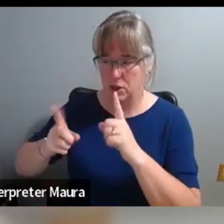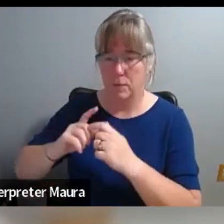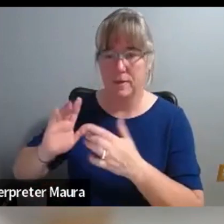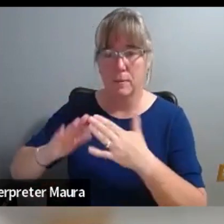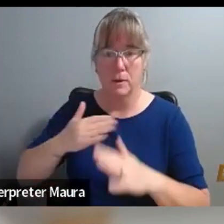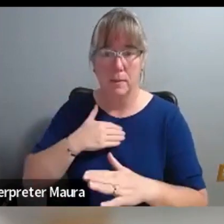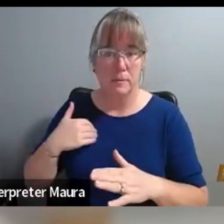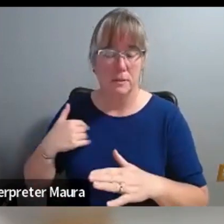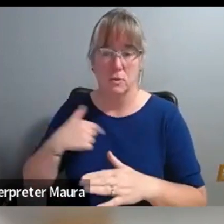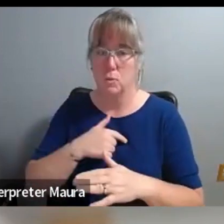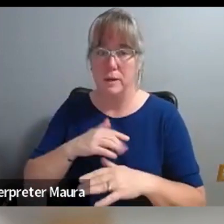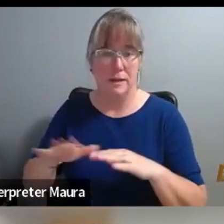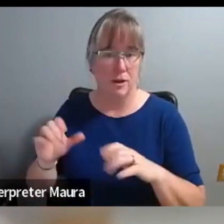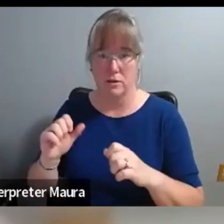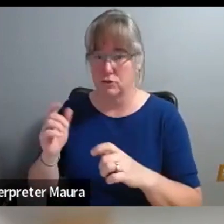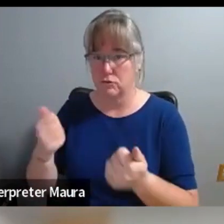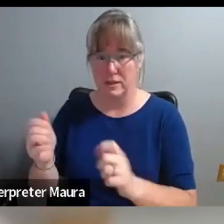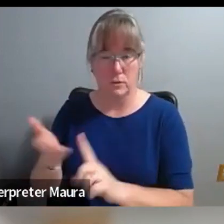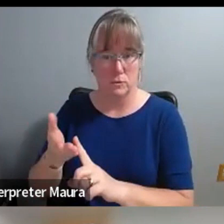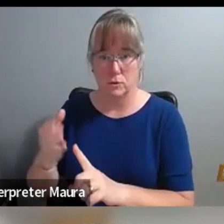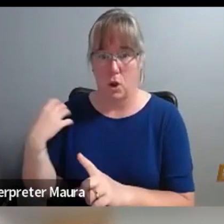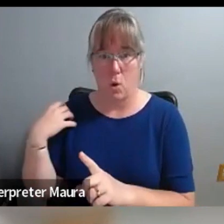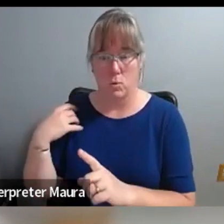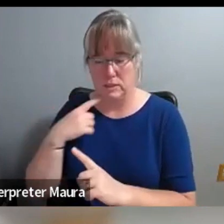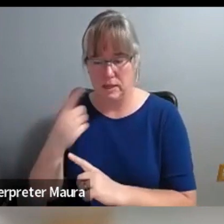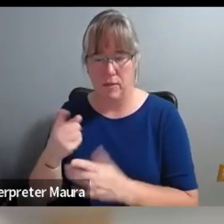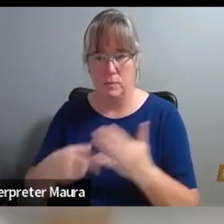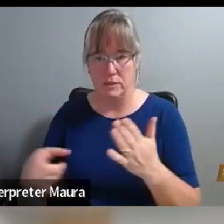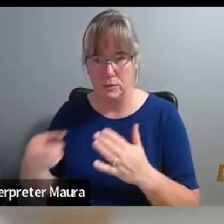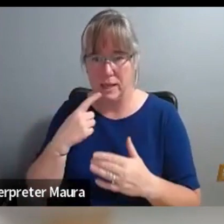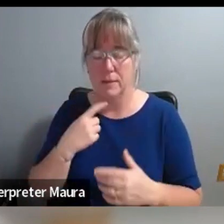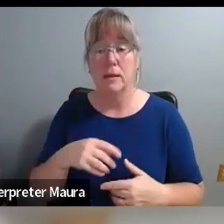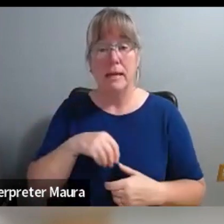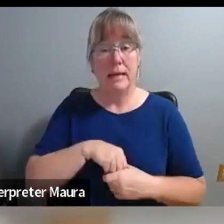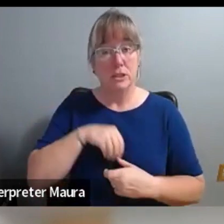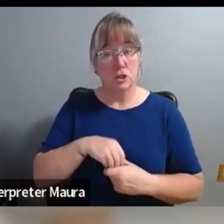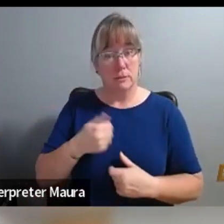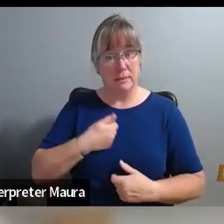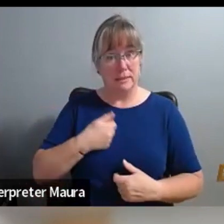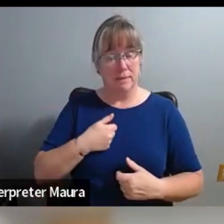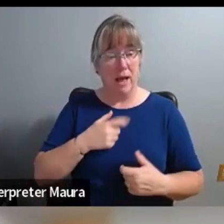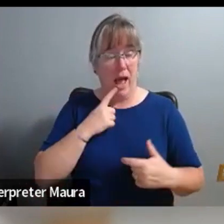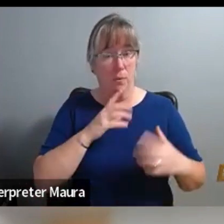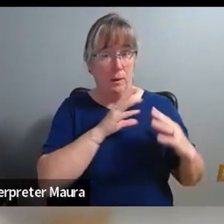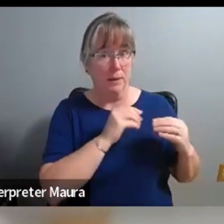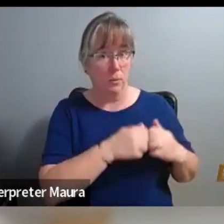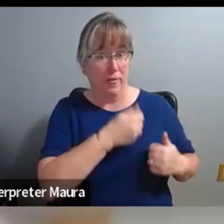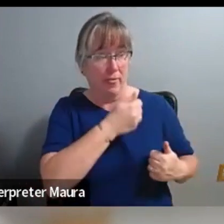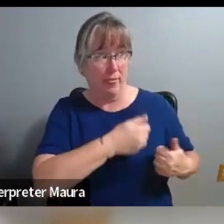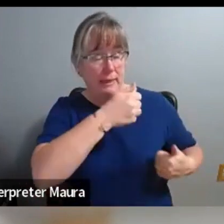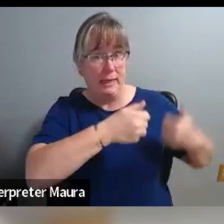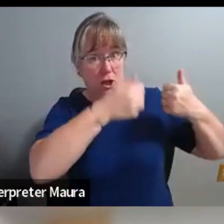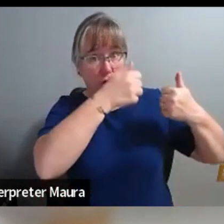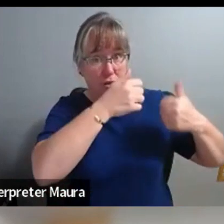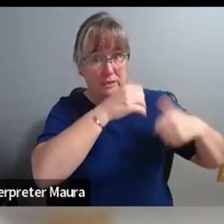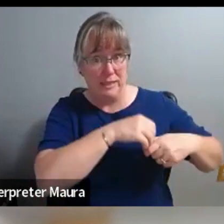say from the internal side, I think I would have meetings with internal leadership and other people who,